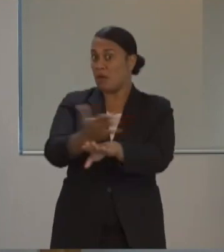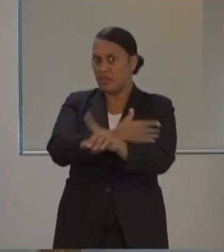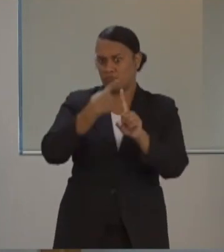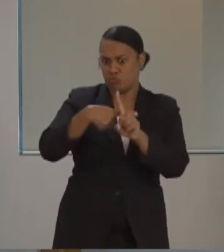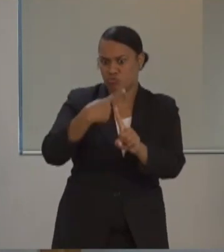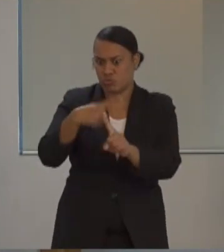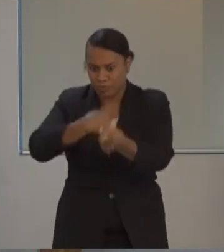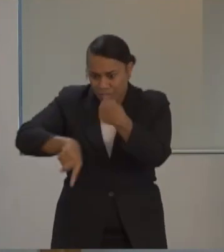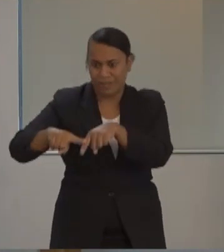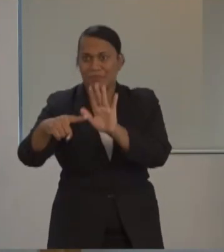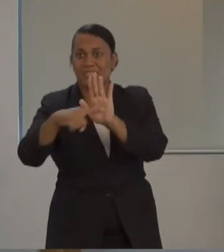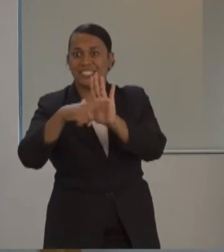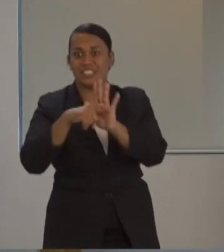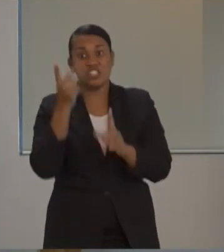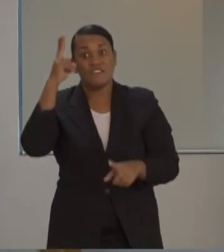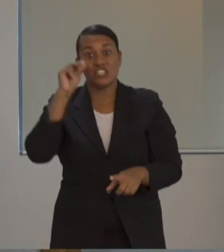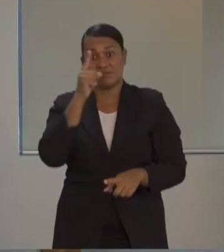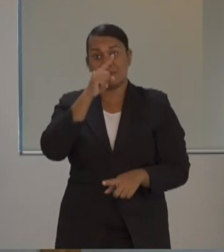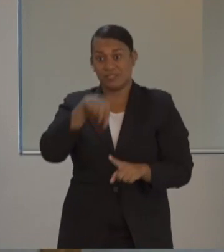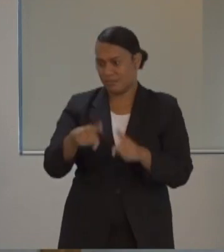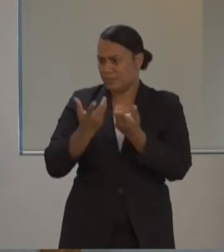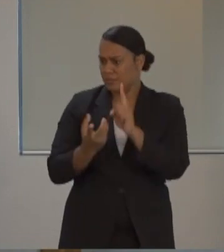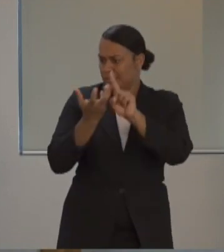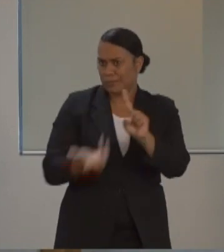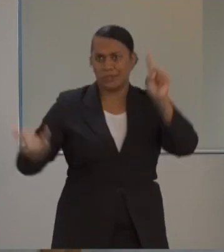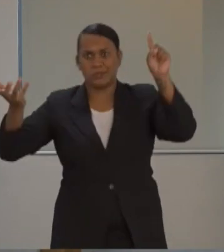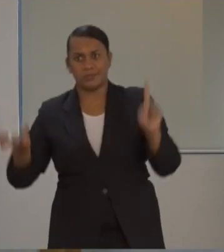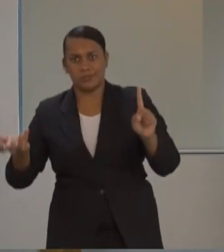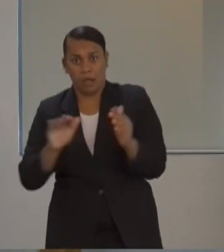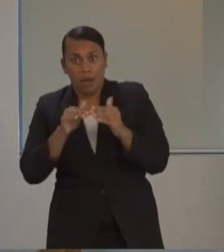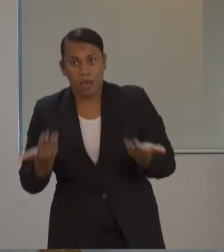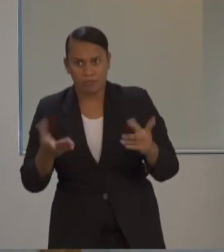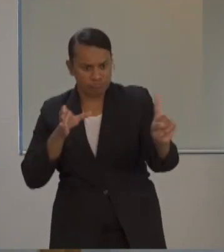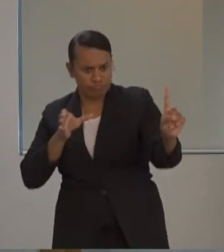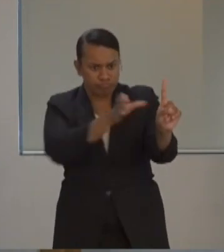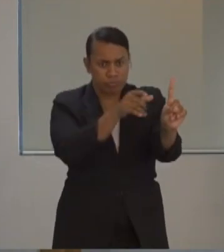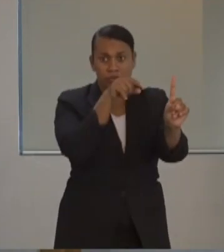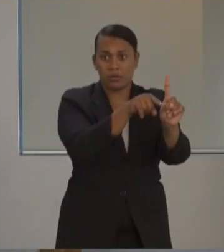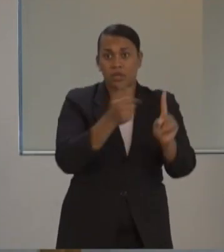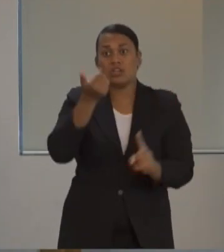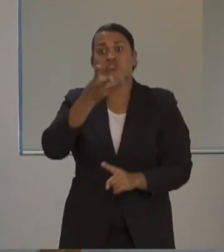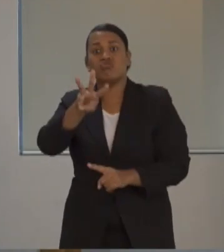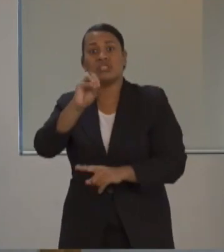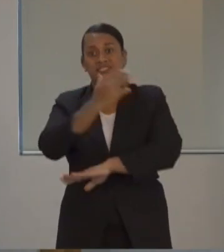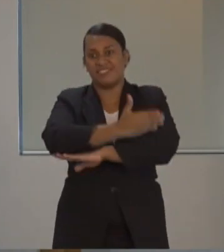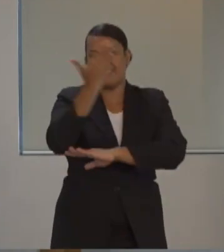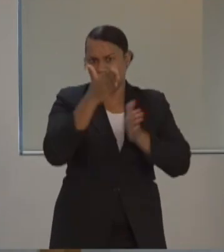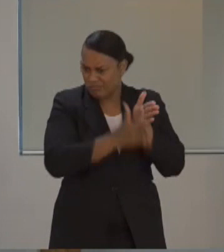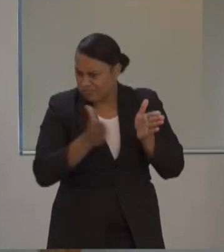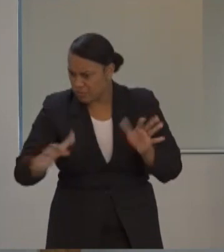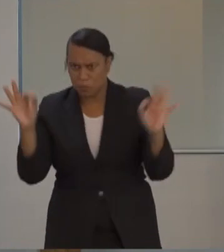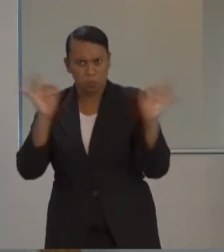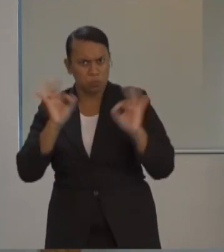over 30 days, have not tested positive for the virus. Our recovered patients,